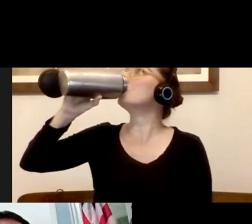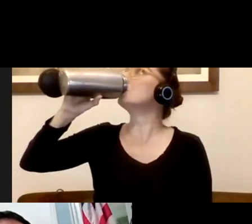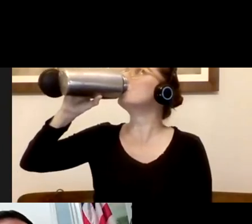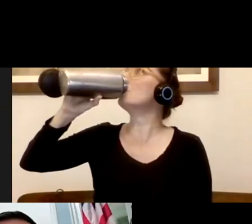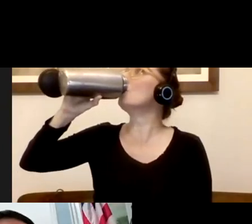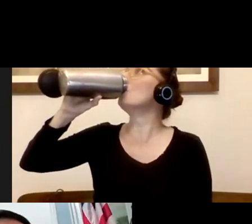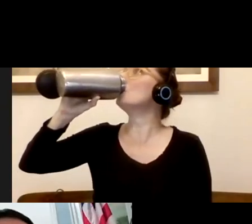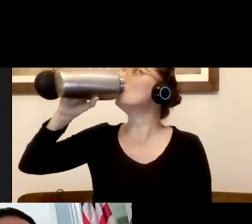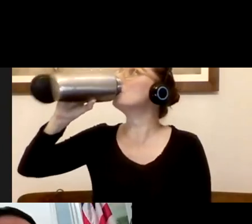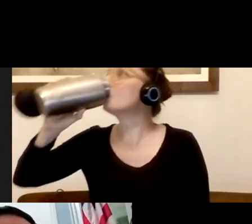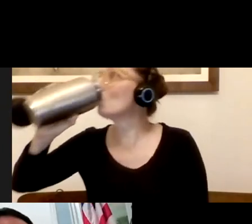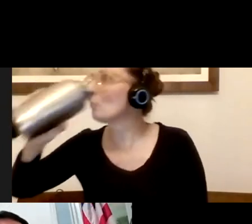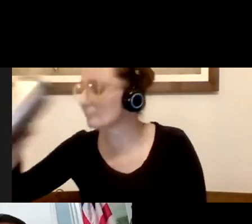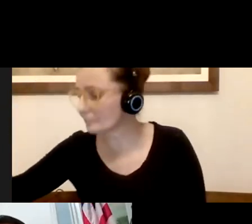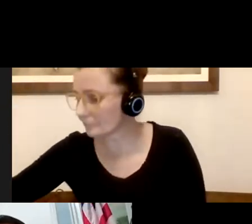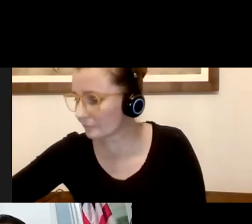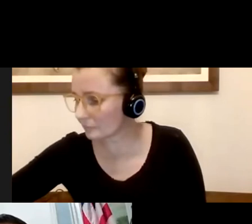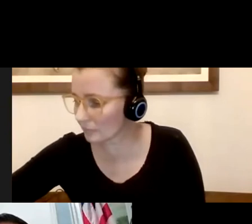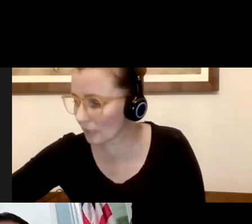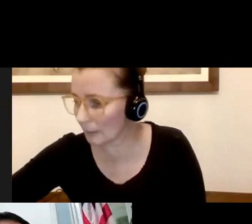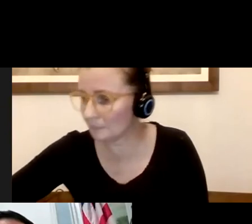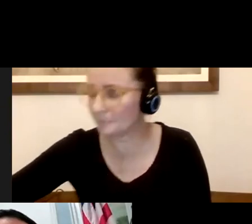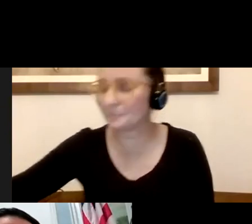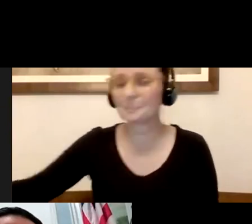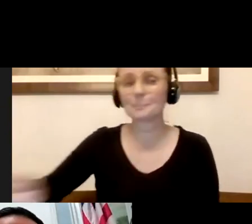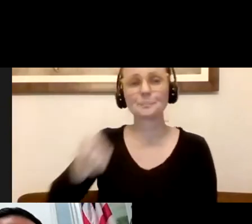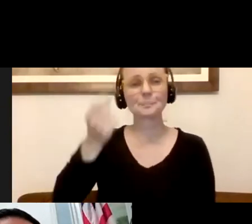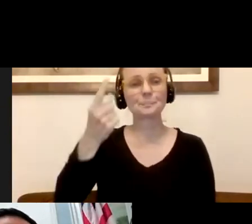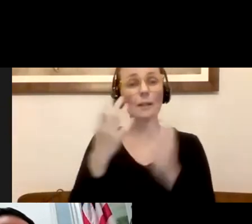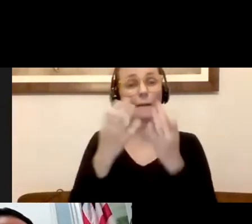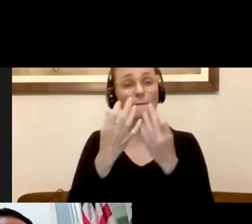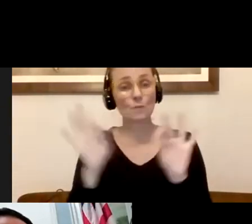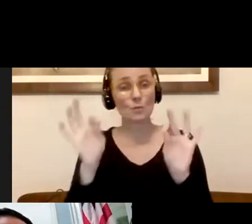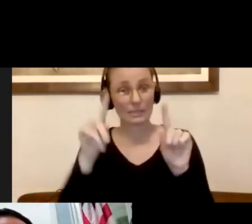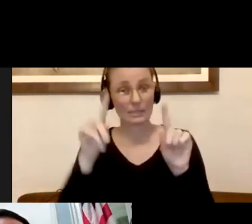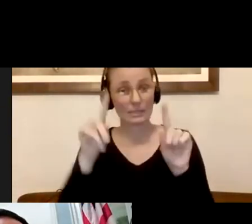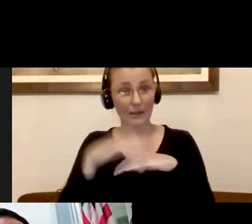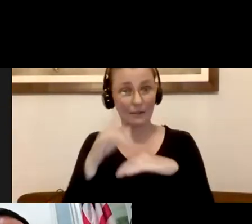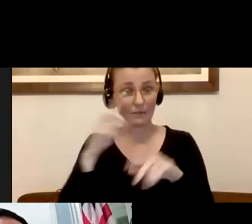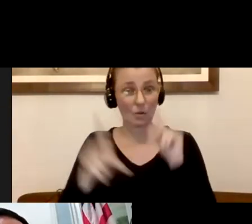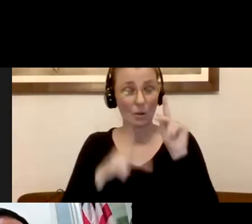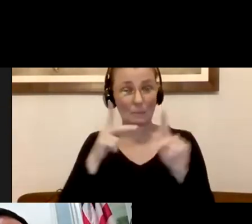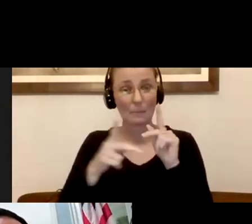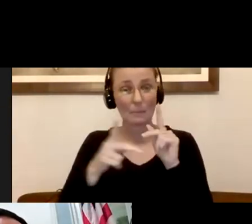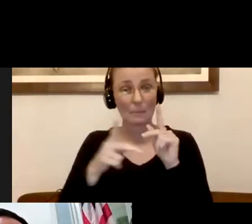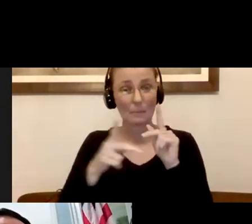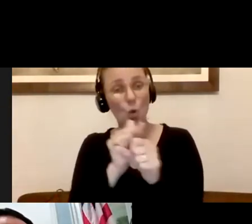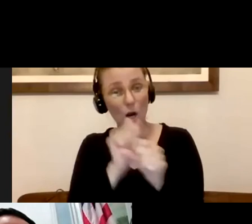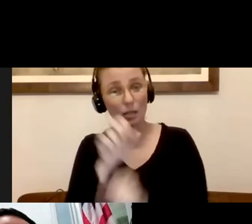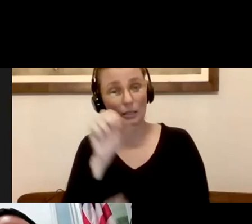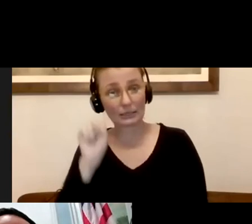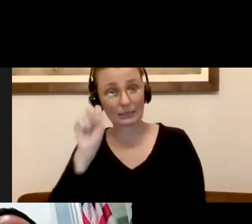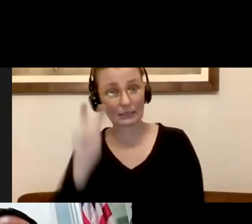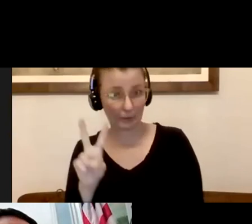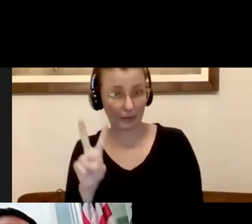work in Summerville? An example given, grocery workers. Right now, the testing in partnership with the Cambridge Health Alliance is